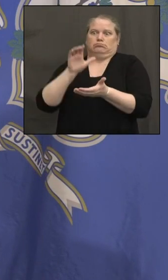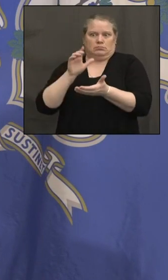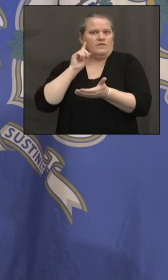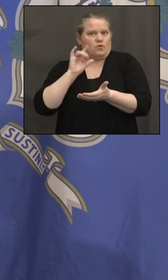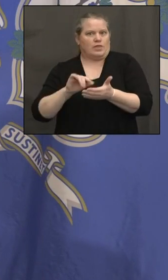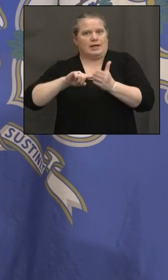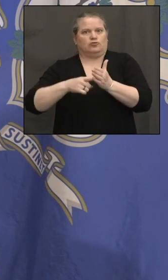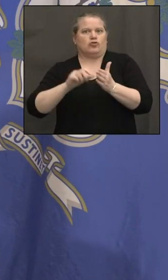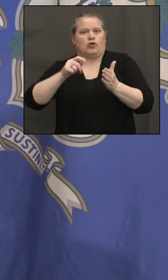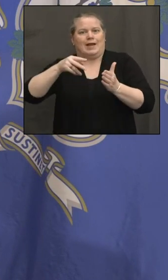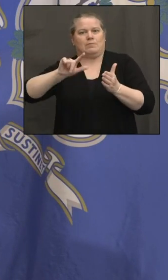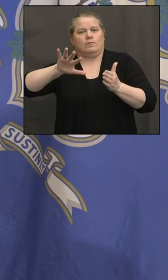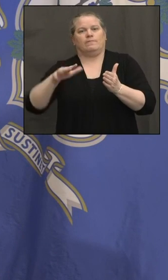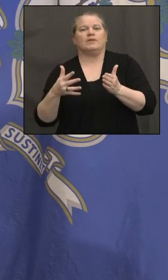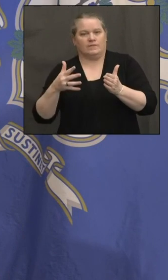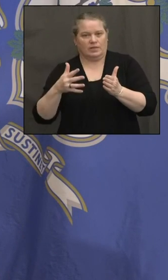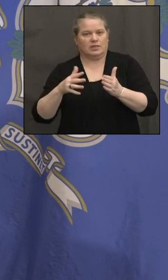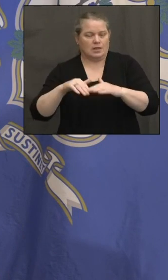Thanks.